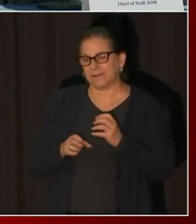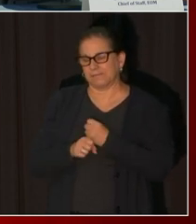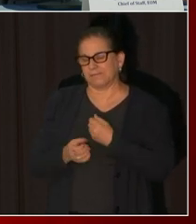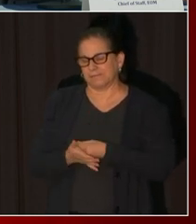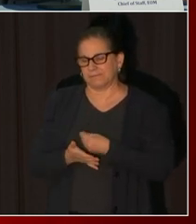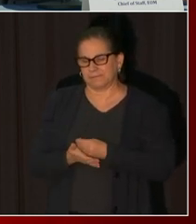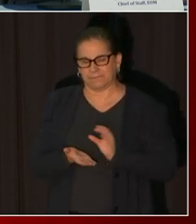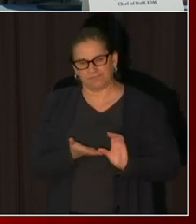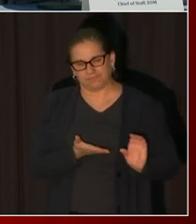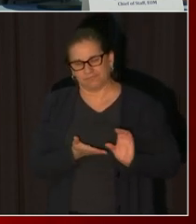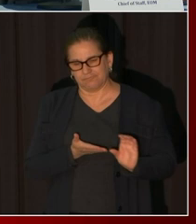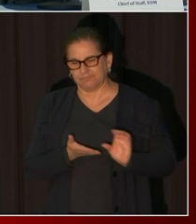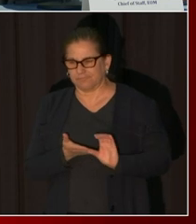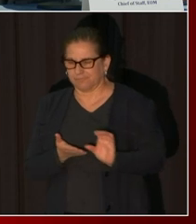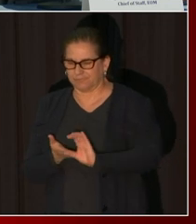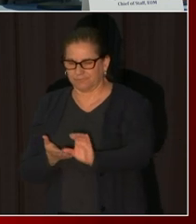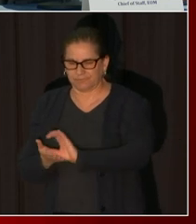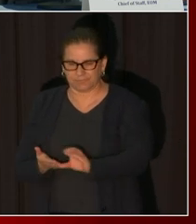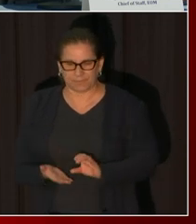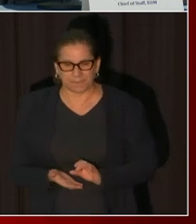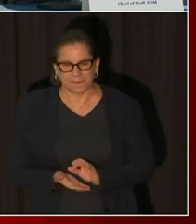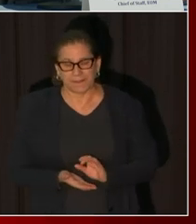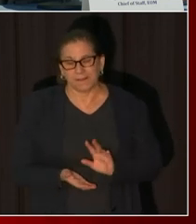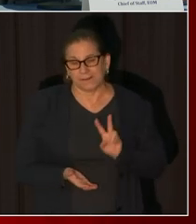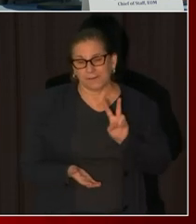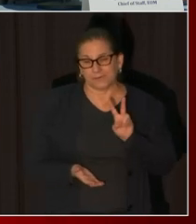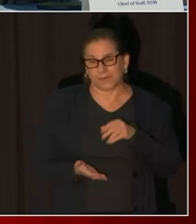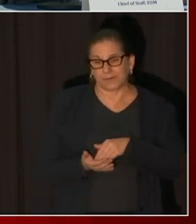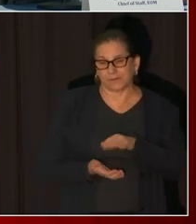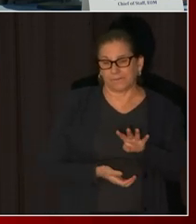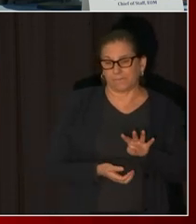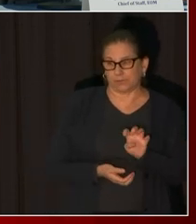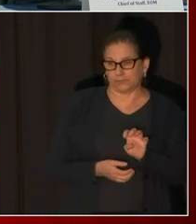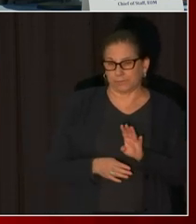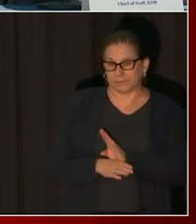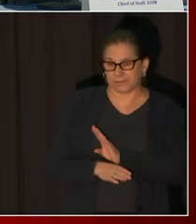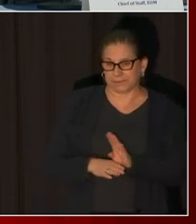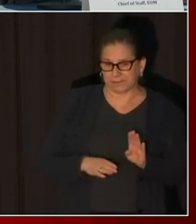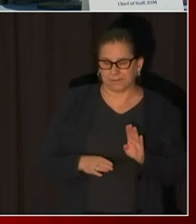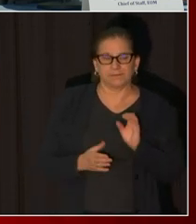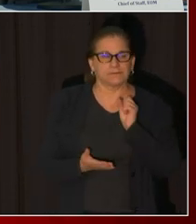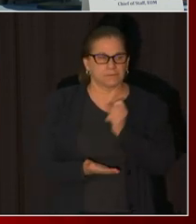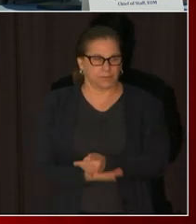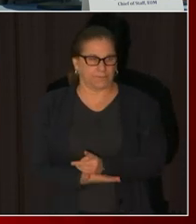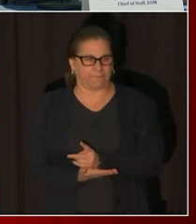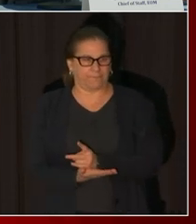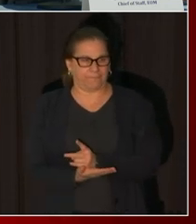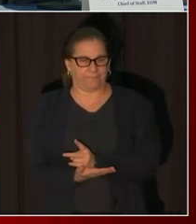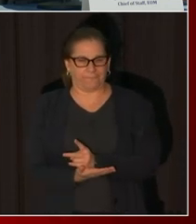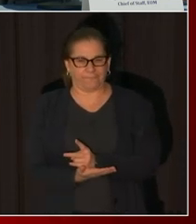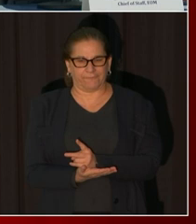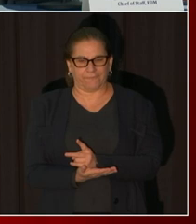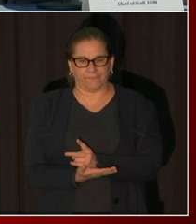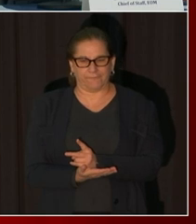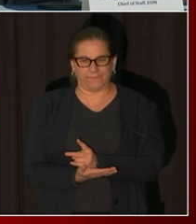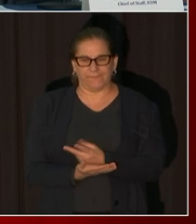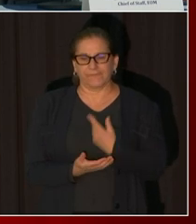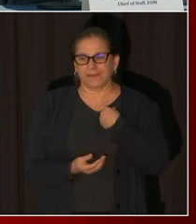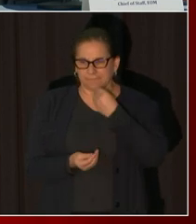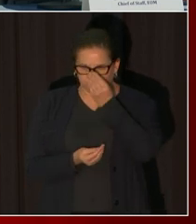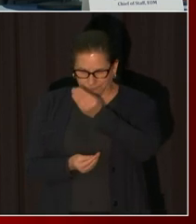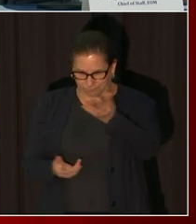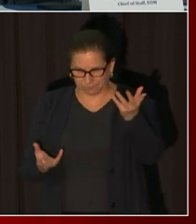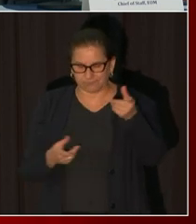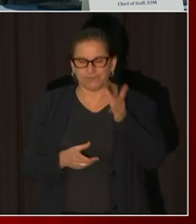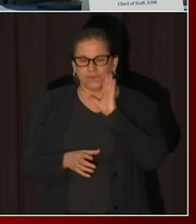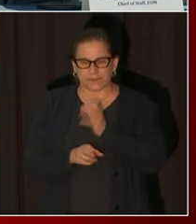2400 businesses that were approved and got a grant notification and